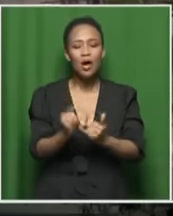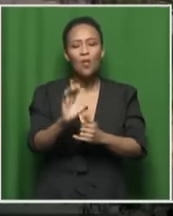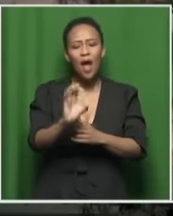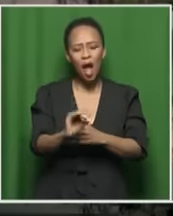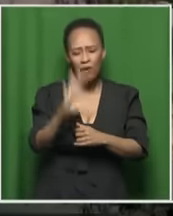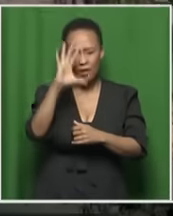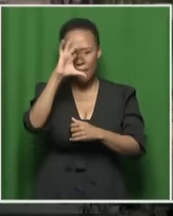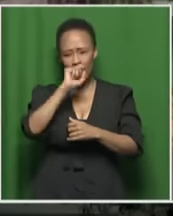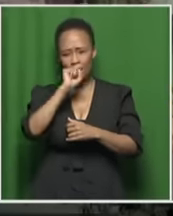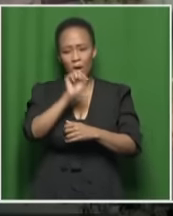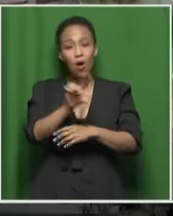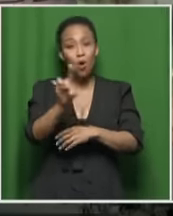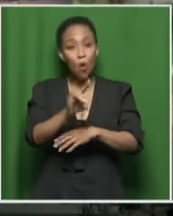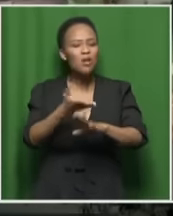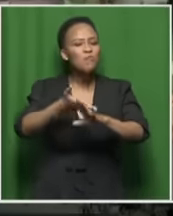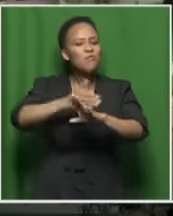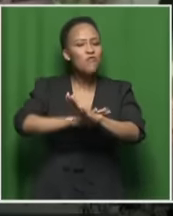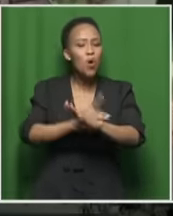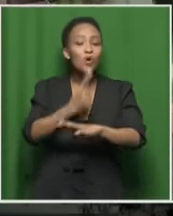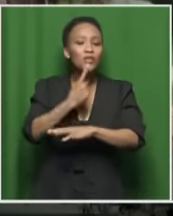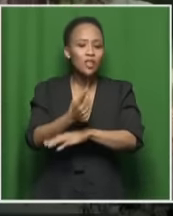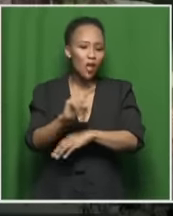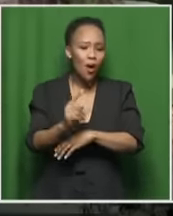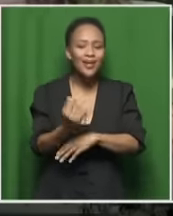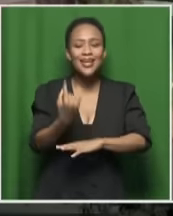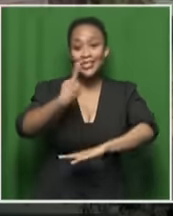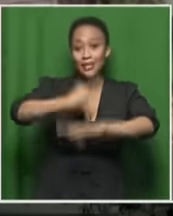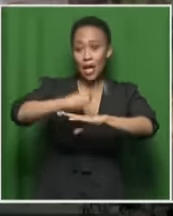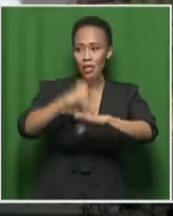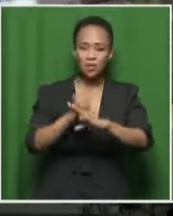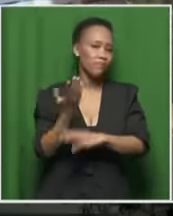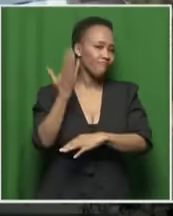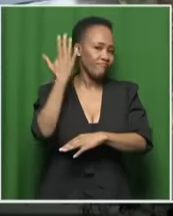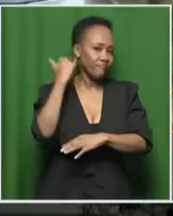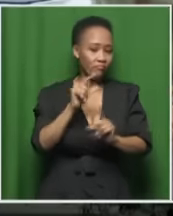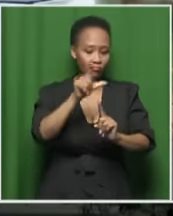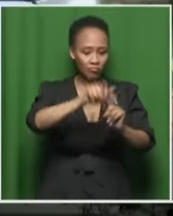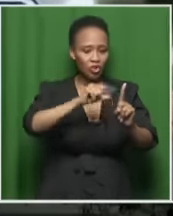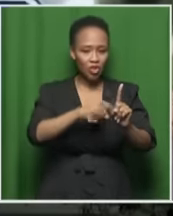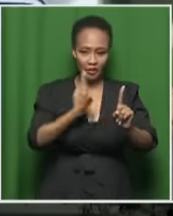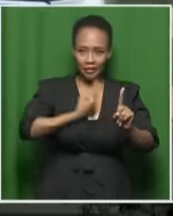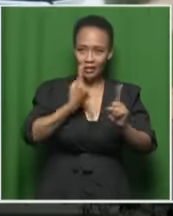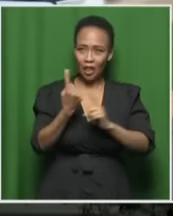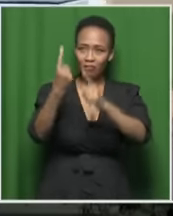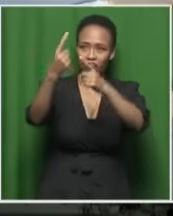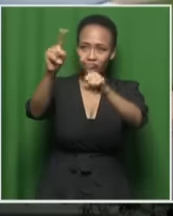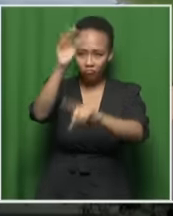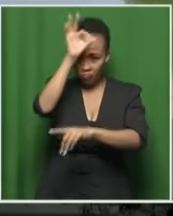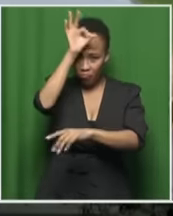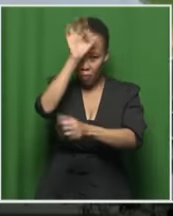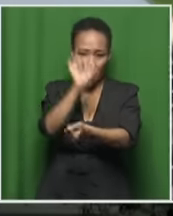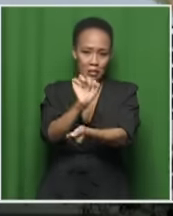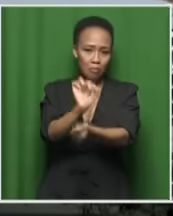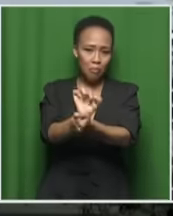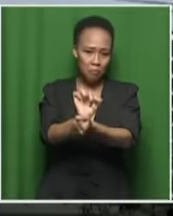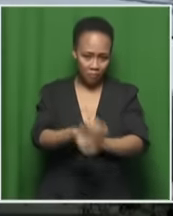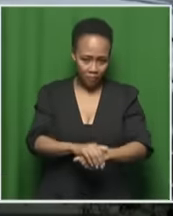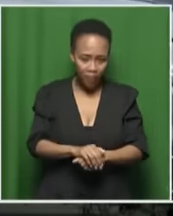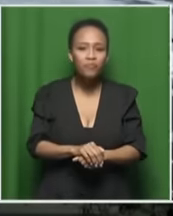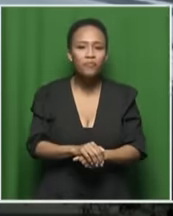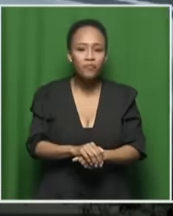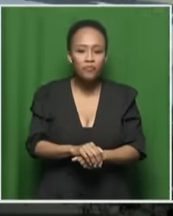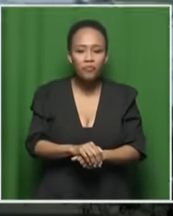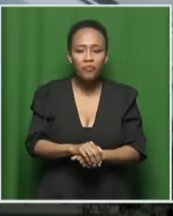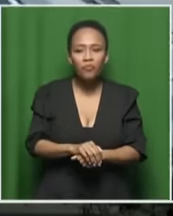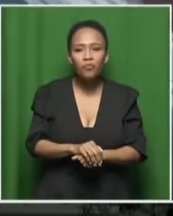as I'd earlier indicated, that over the past few days she would hand herself over to authorities. Of course, on the backdrop